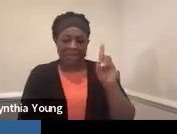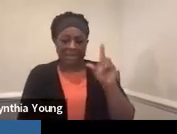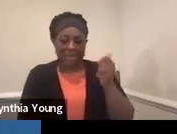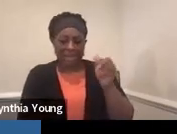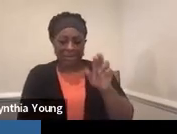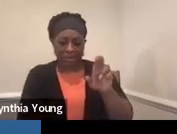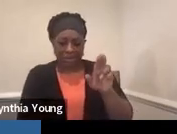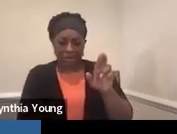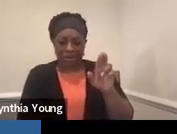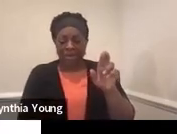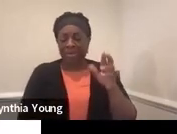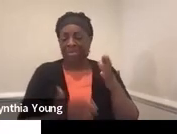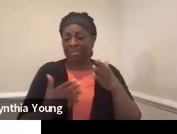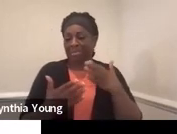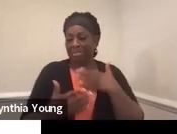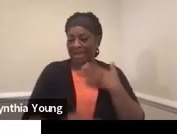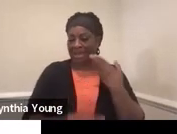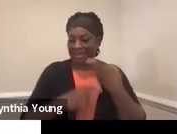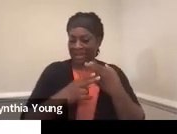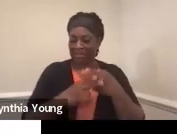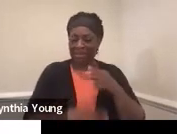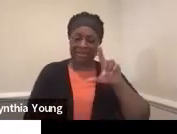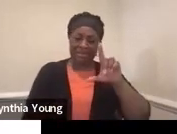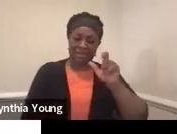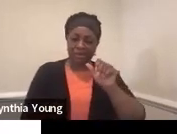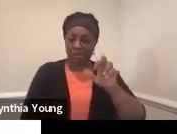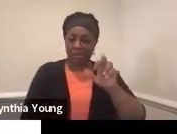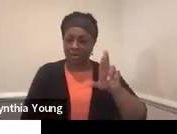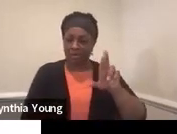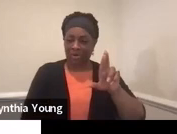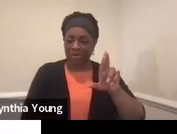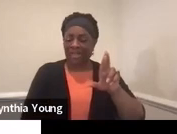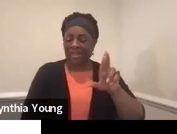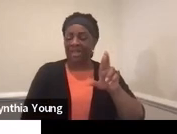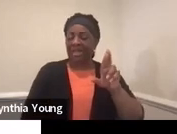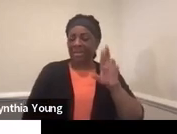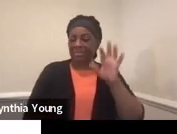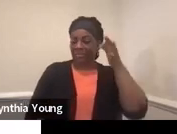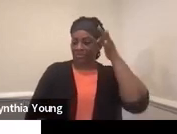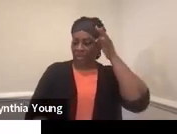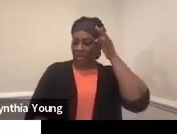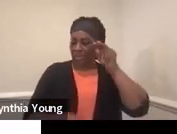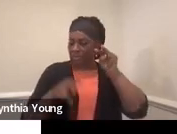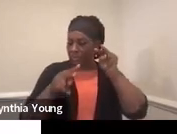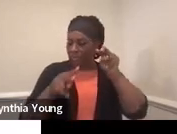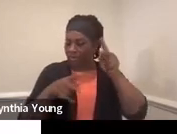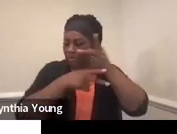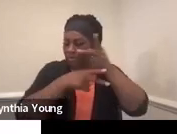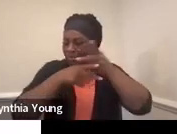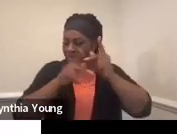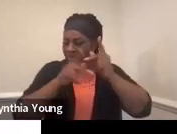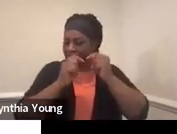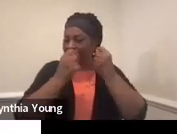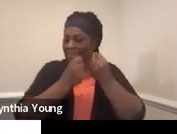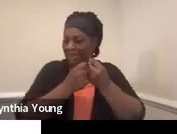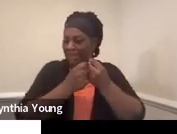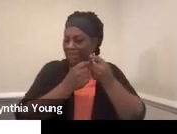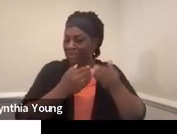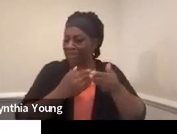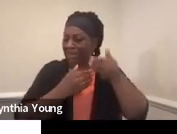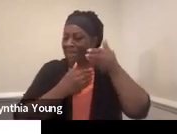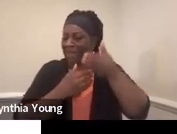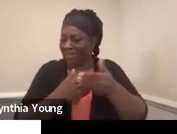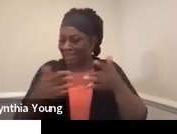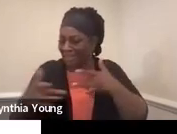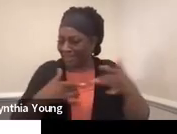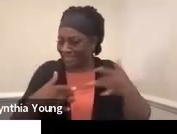name is Leora Byrus. I am a member of the Federal General Supervision Monitoring Team, and I've gotten ahead of myself because I get all